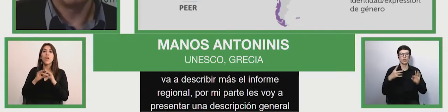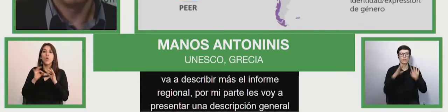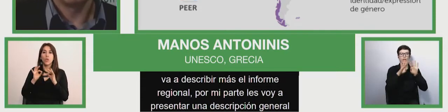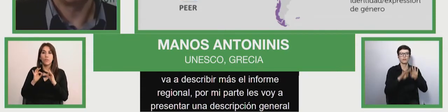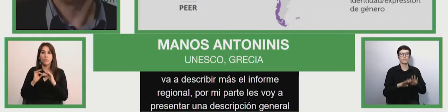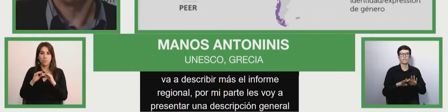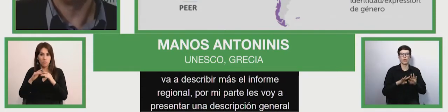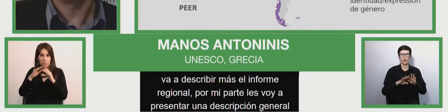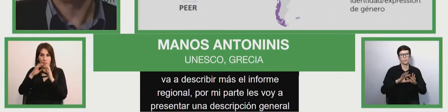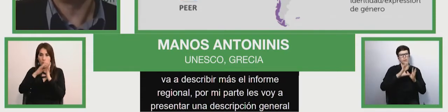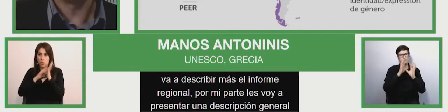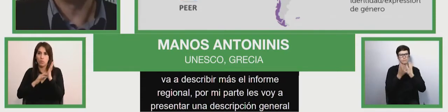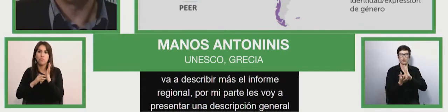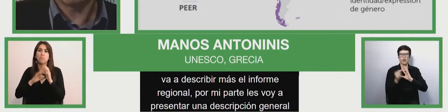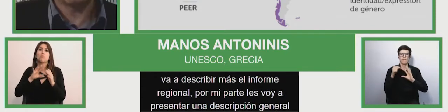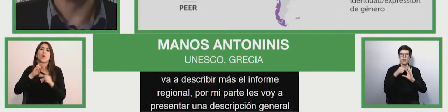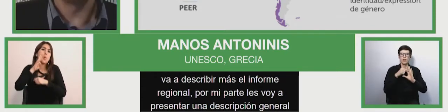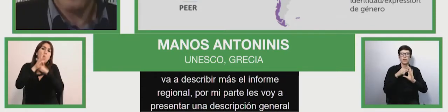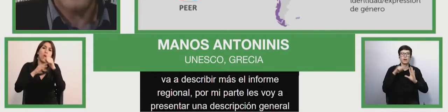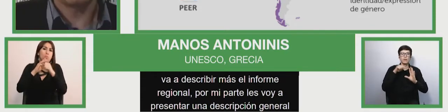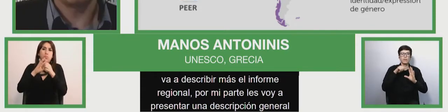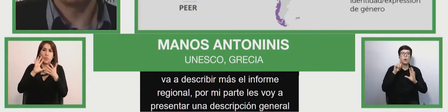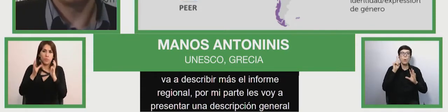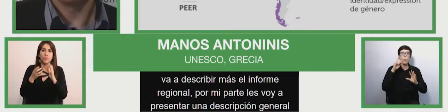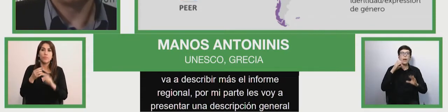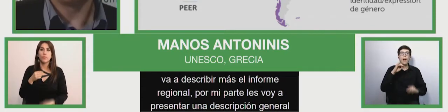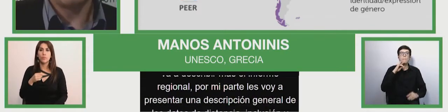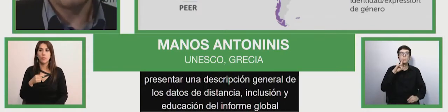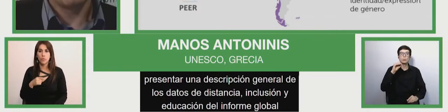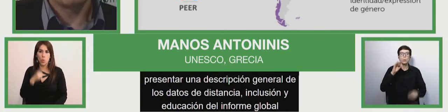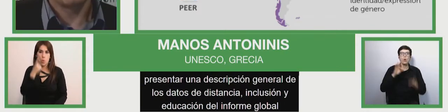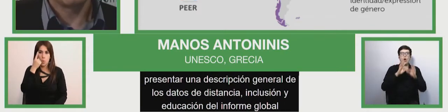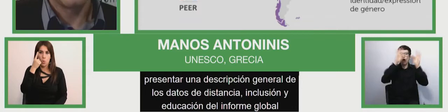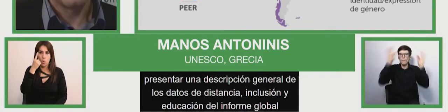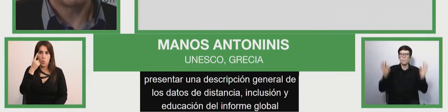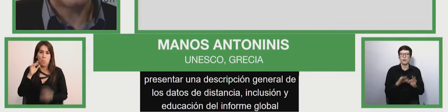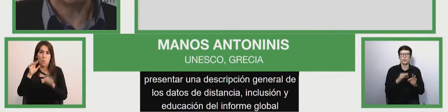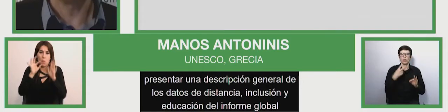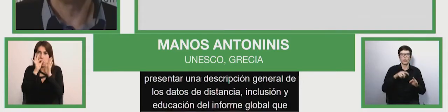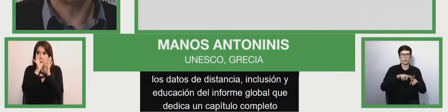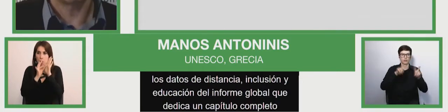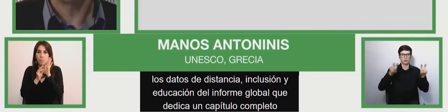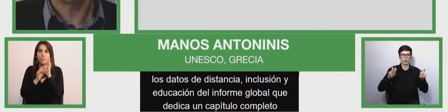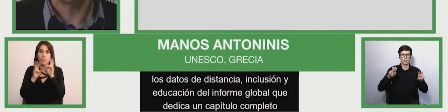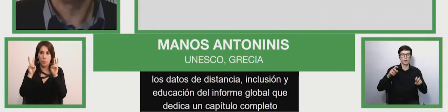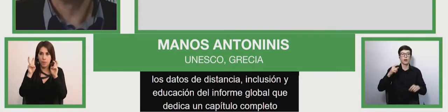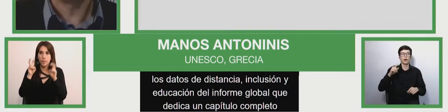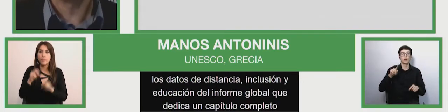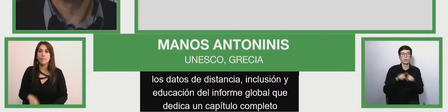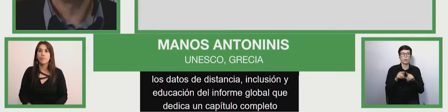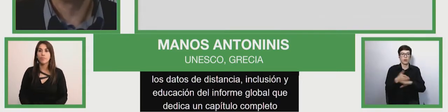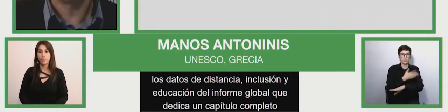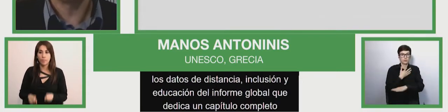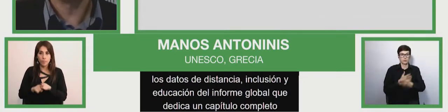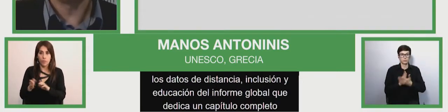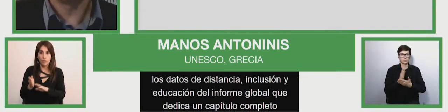takes a full chapter to the issue. Before anything, let me share with you the key